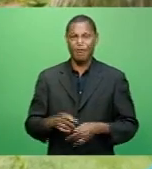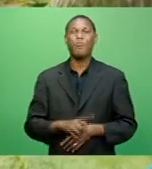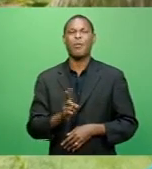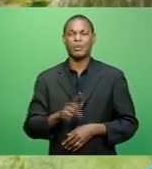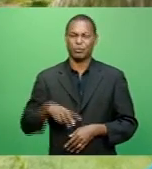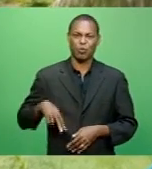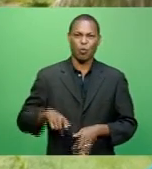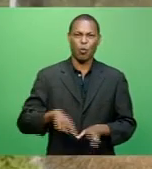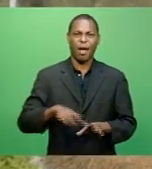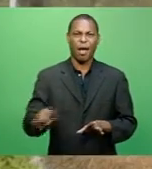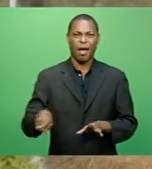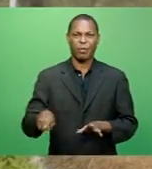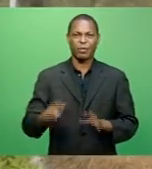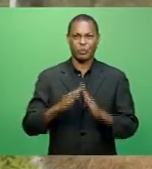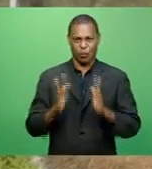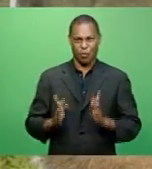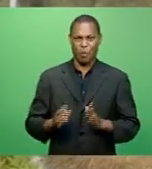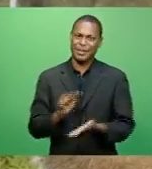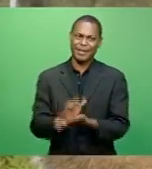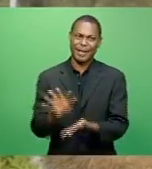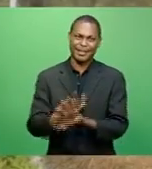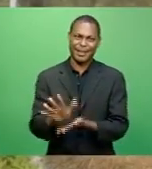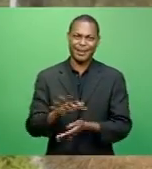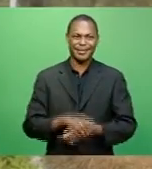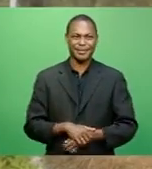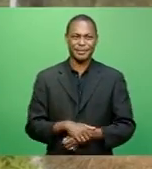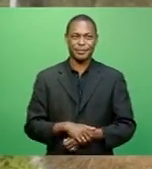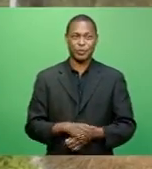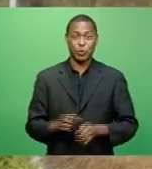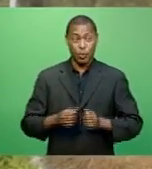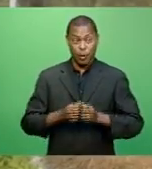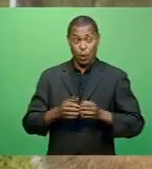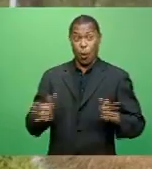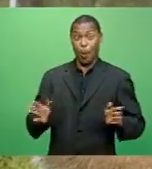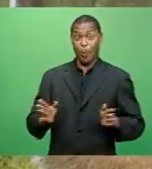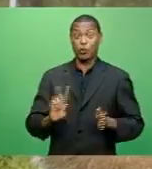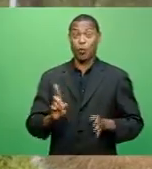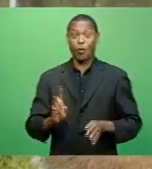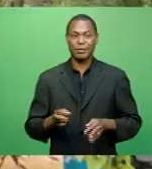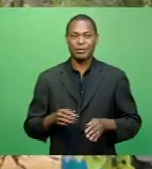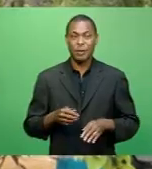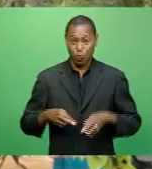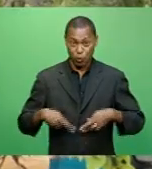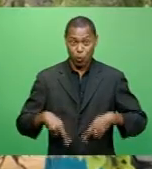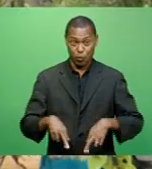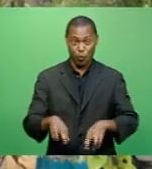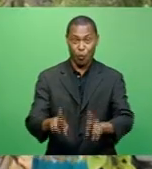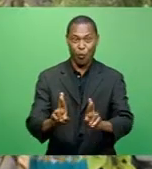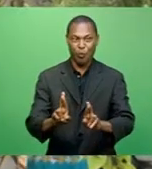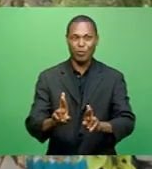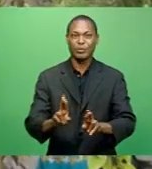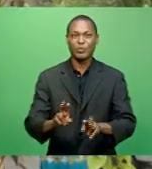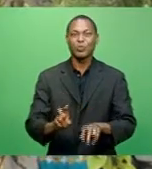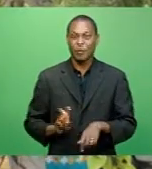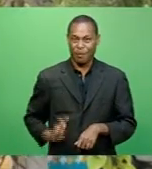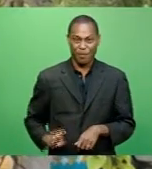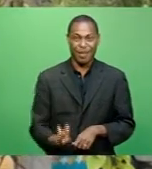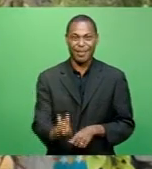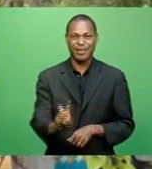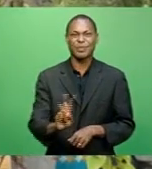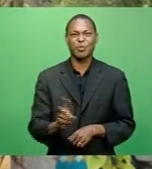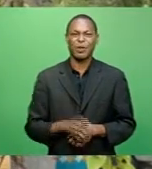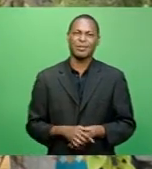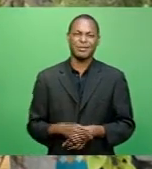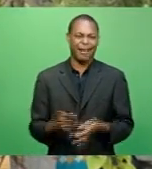to sell. With the opening up of the Tambiya Nandoori Coastal Road to Bacles as an alternative route to and from